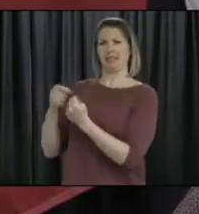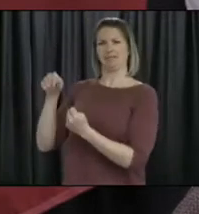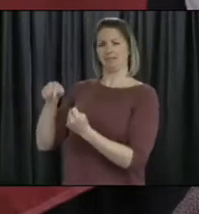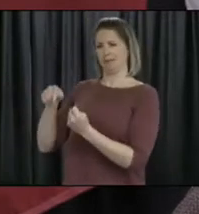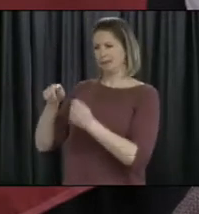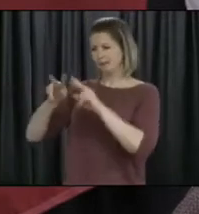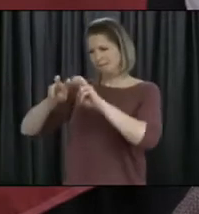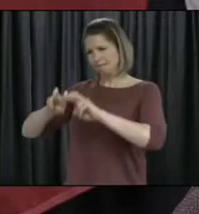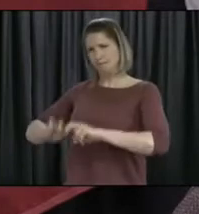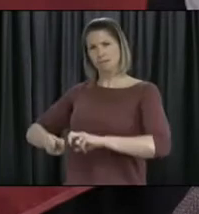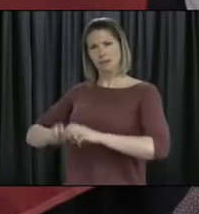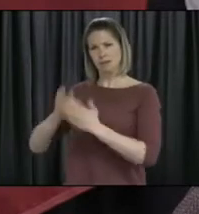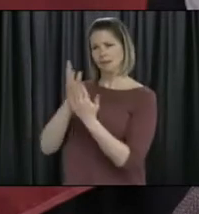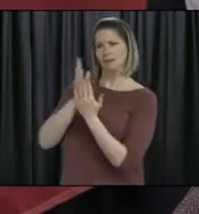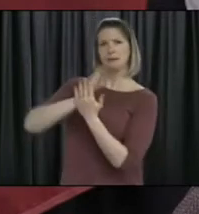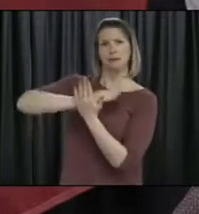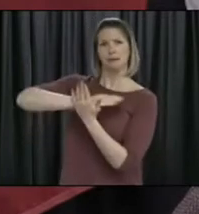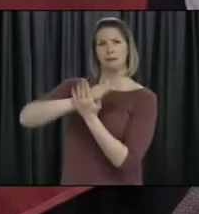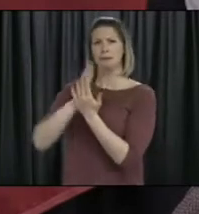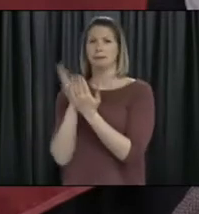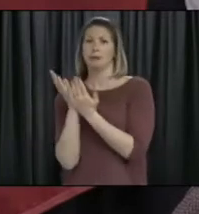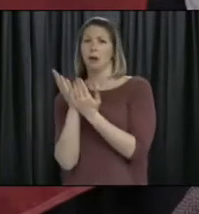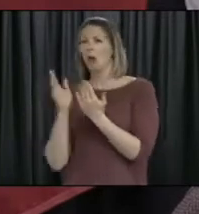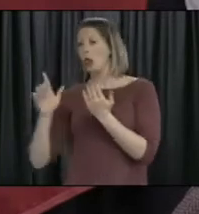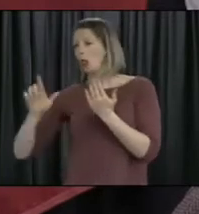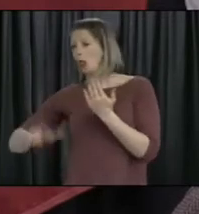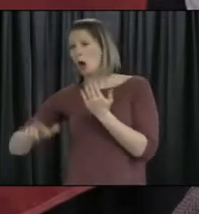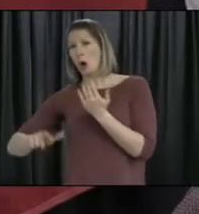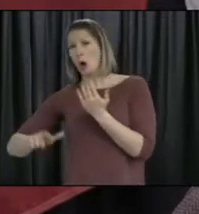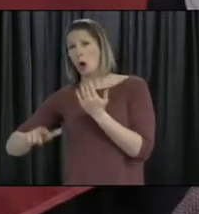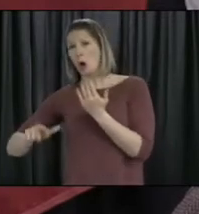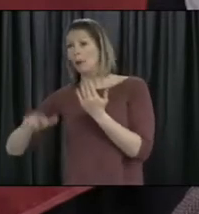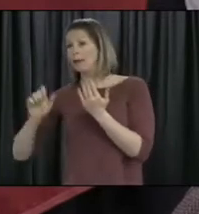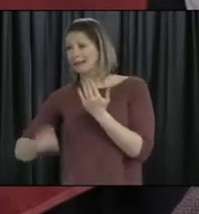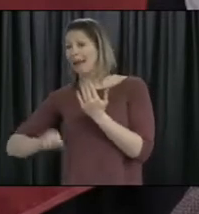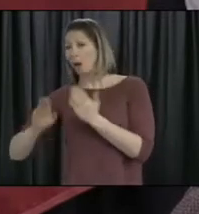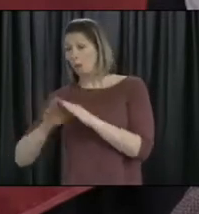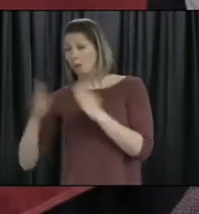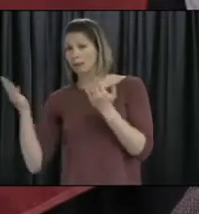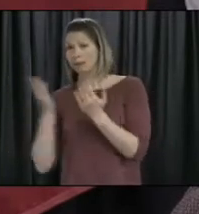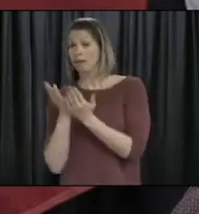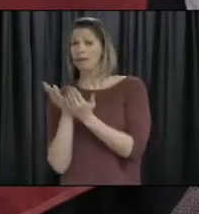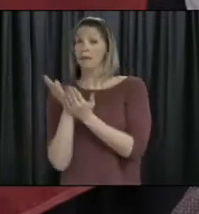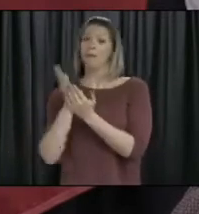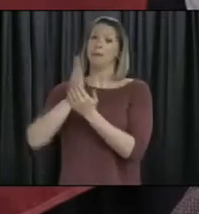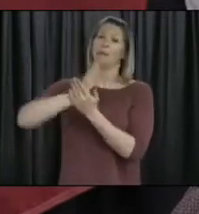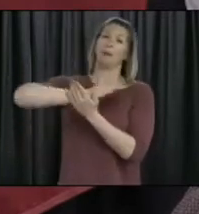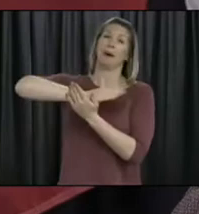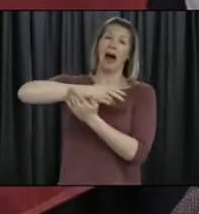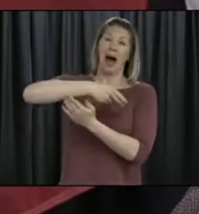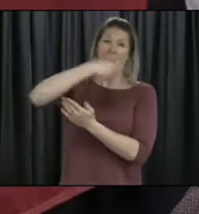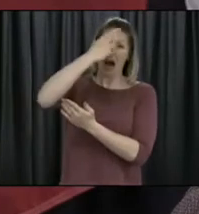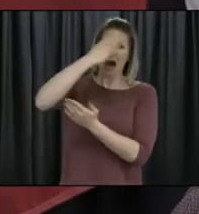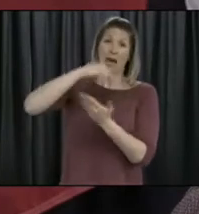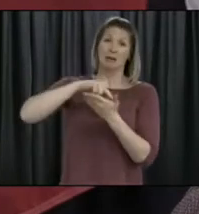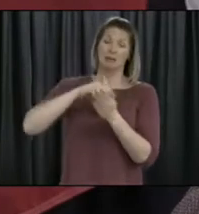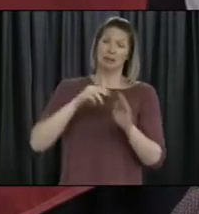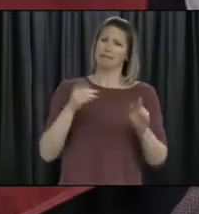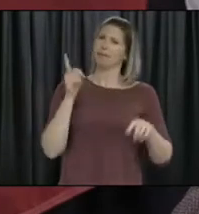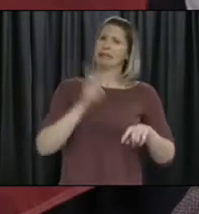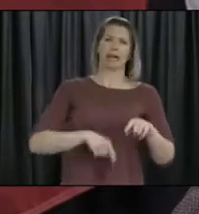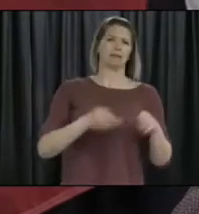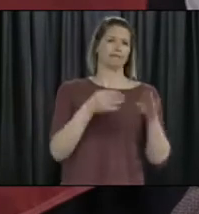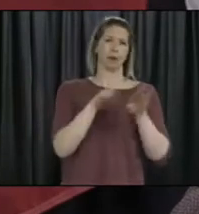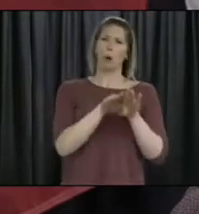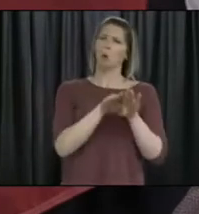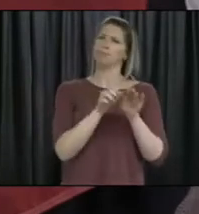it by the public health measures that we've put in place. And there's a number of businesses. As the minister has said, and the chief medical officer has said